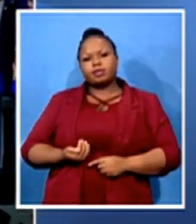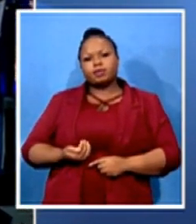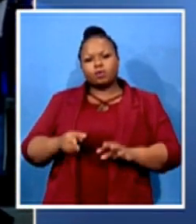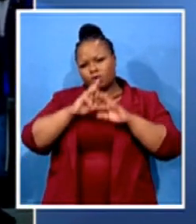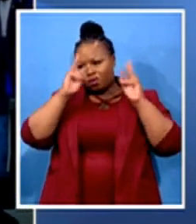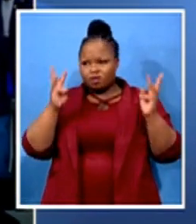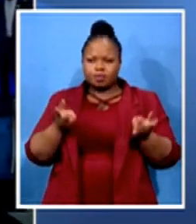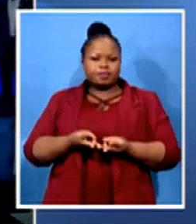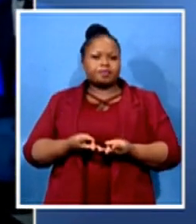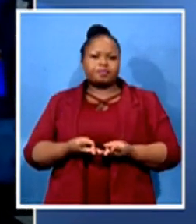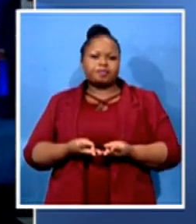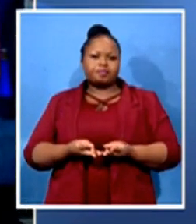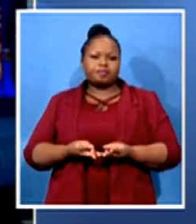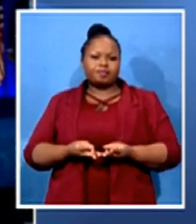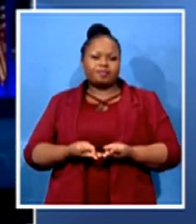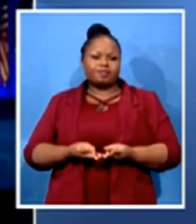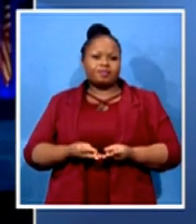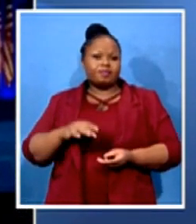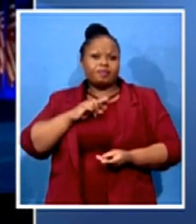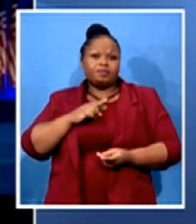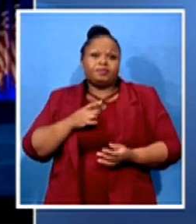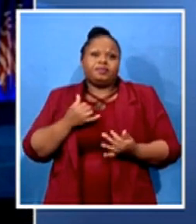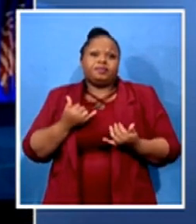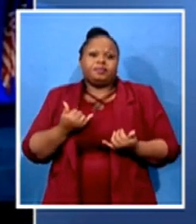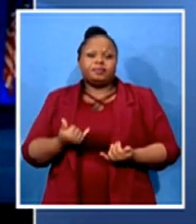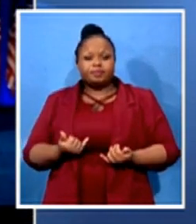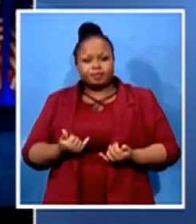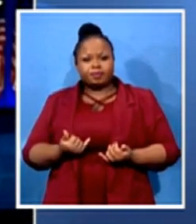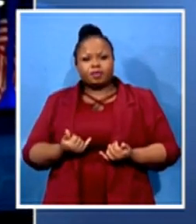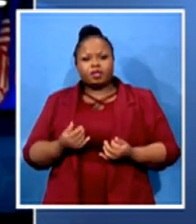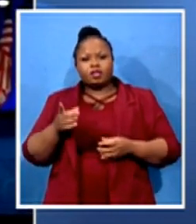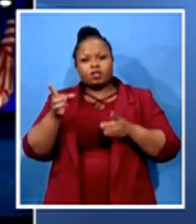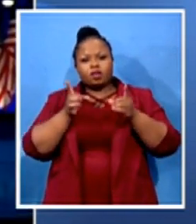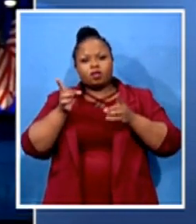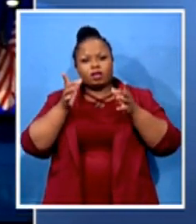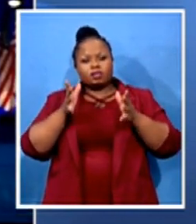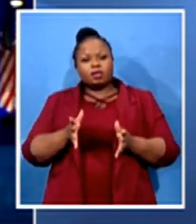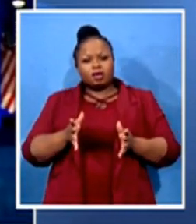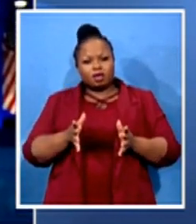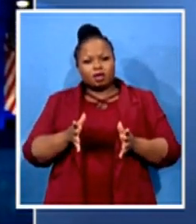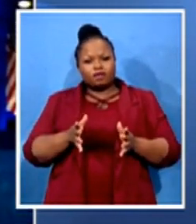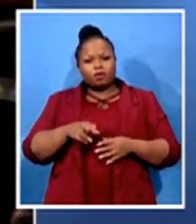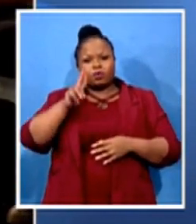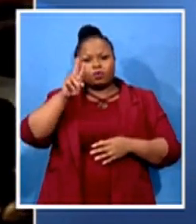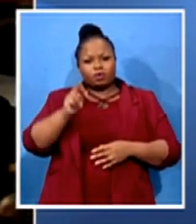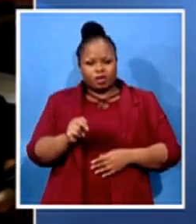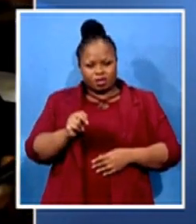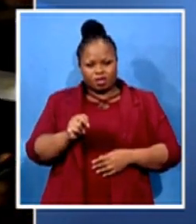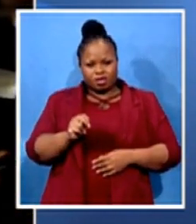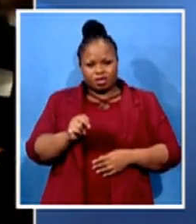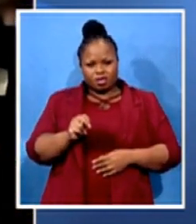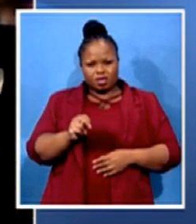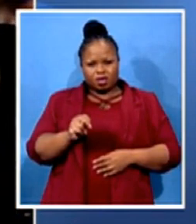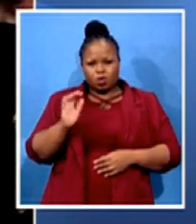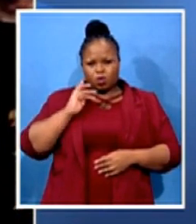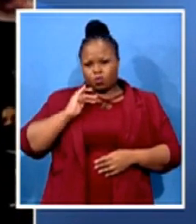why the director of United Nations women, Dr.